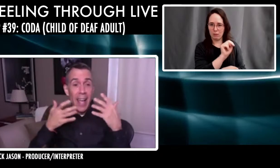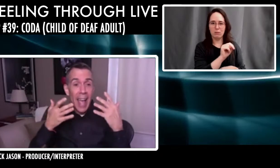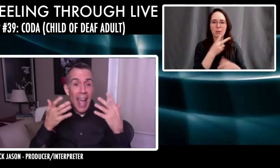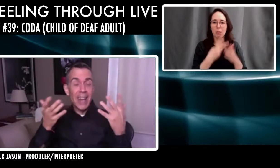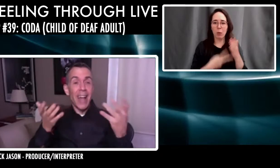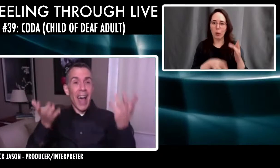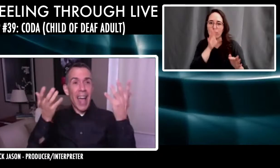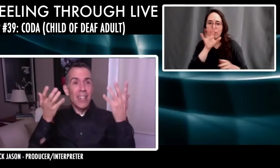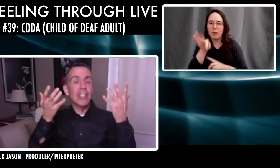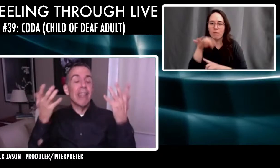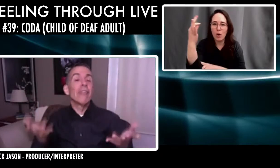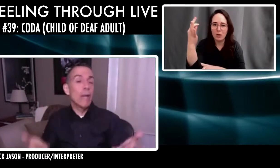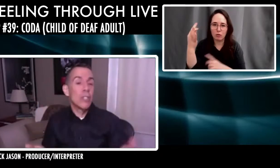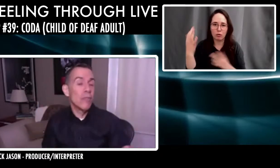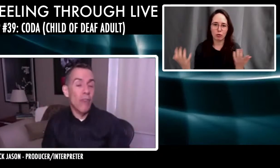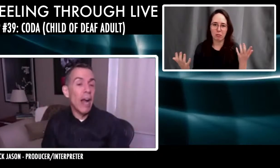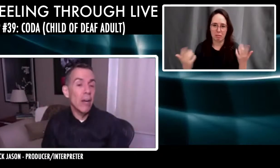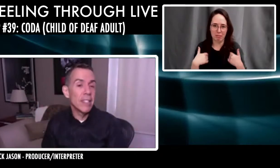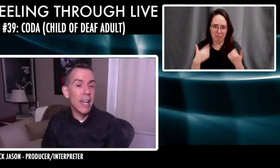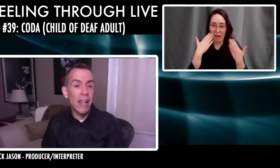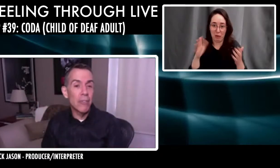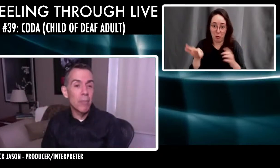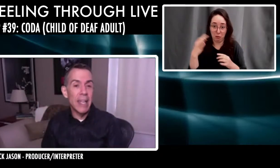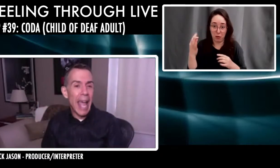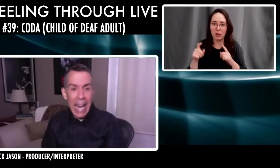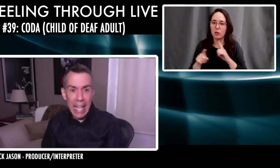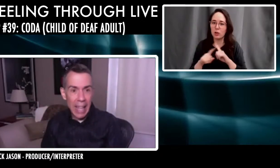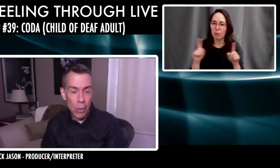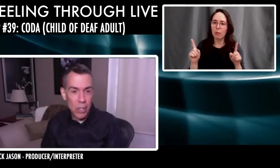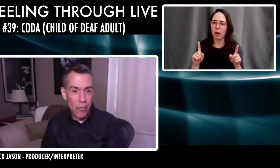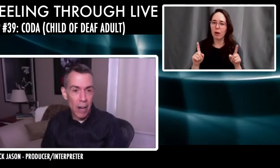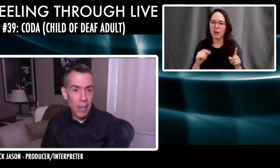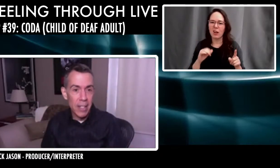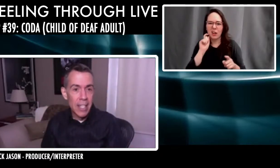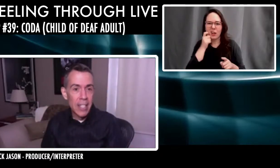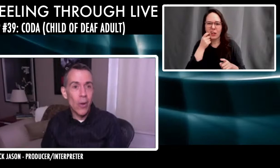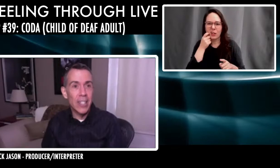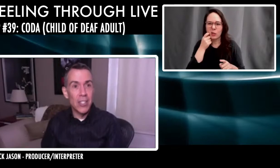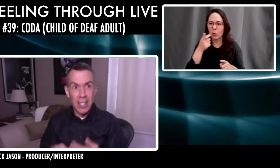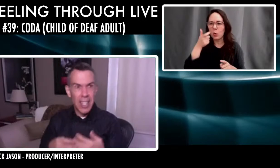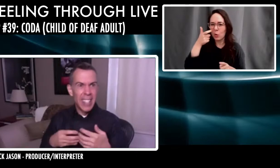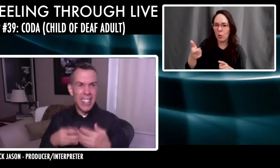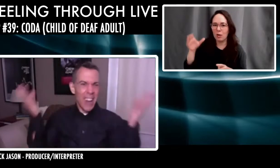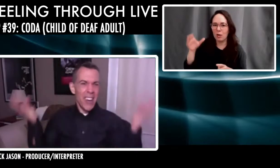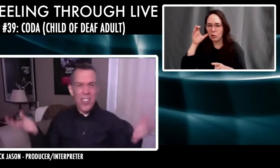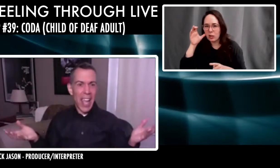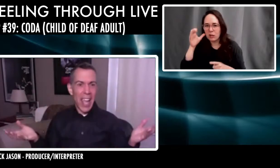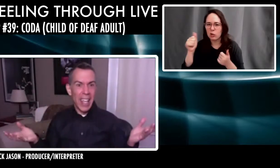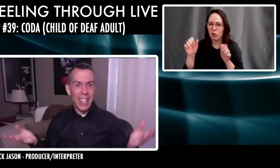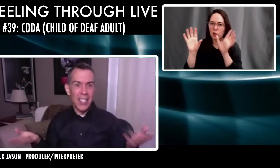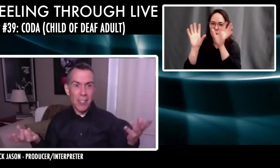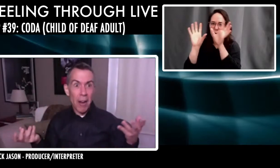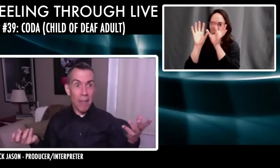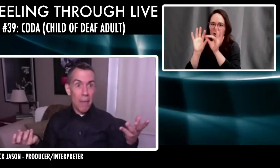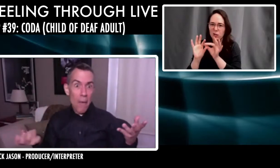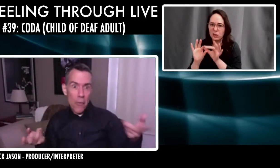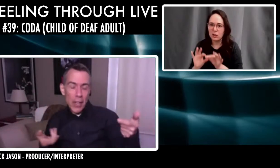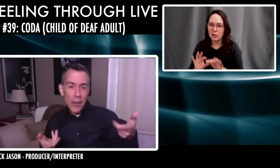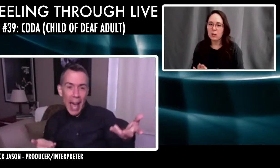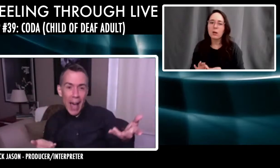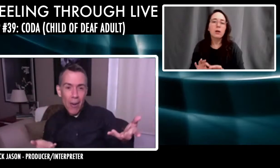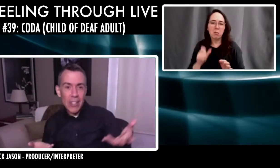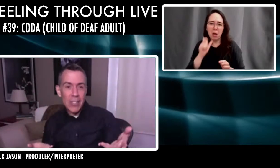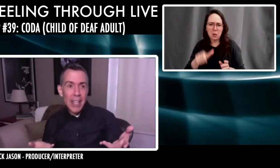and, and I just love language environments. I love to be in any language environment so I can just not understand and just try to